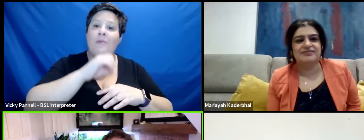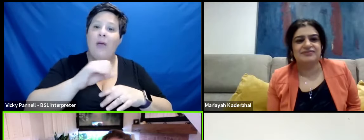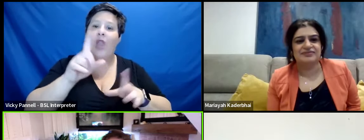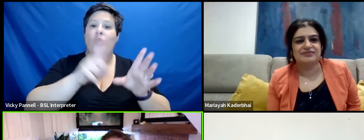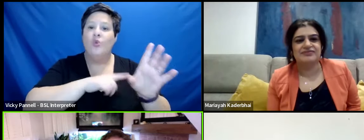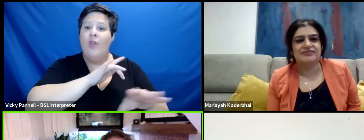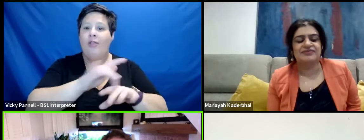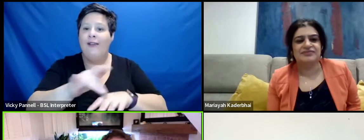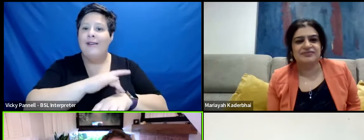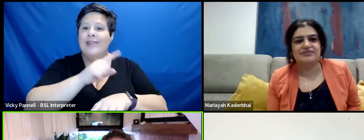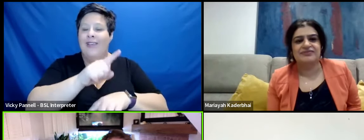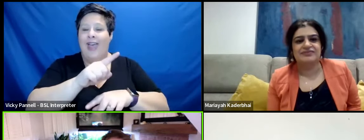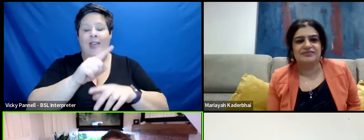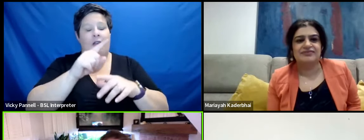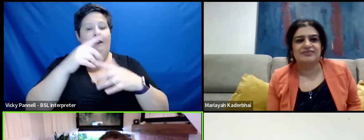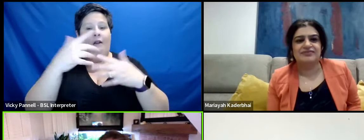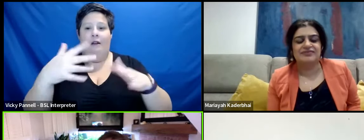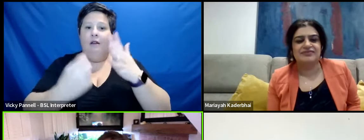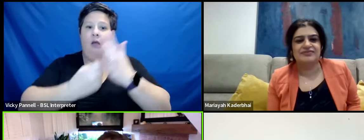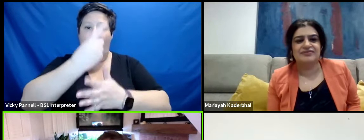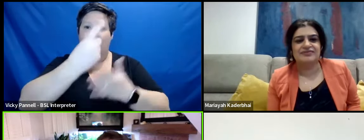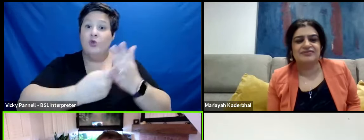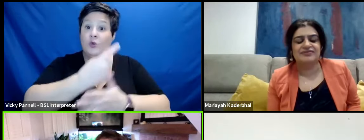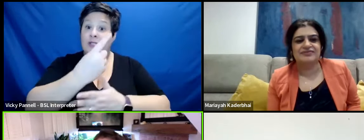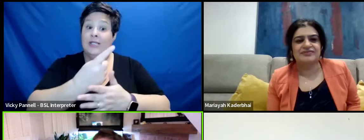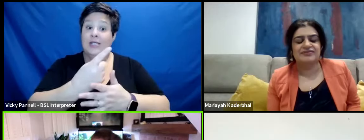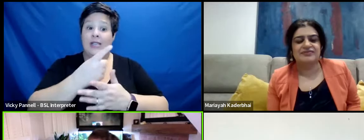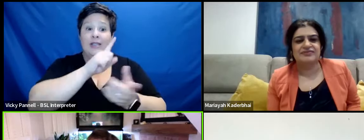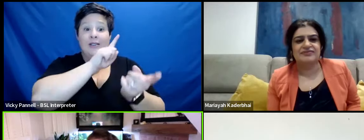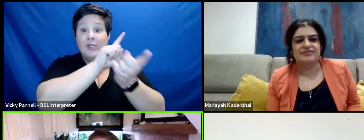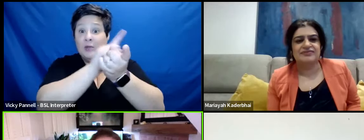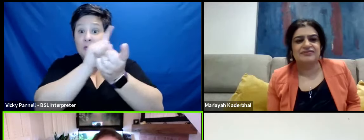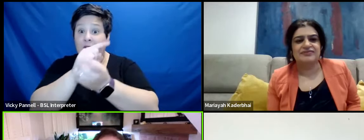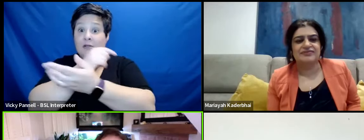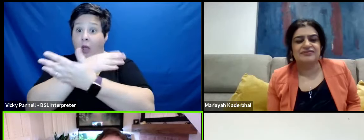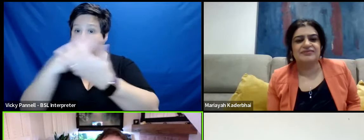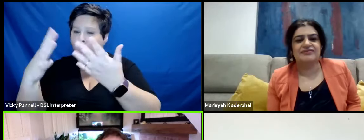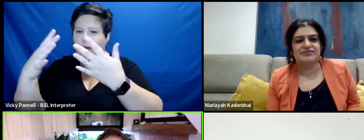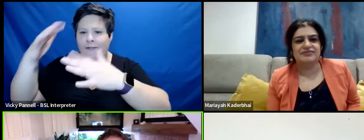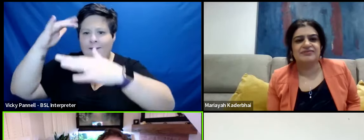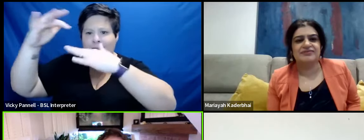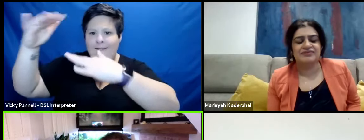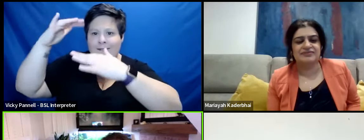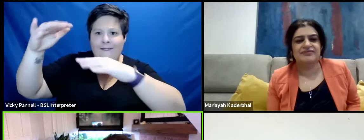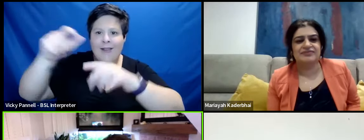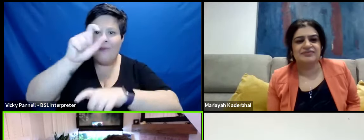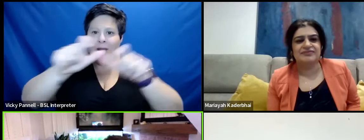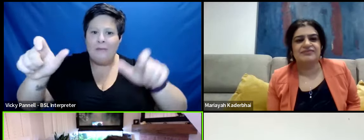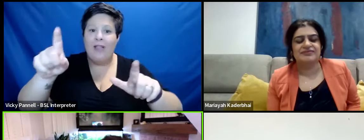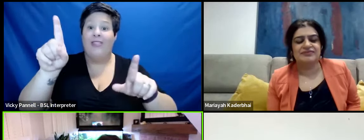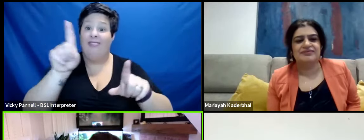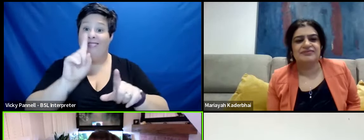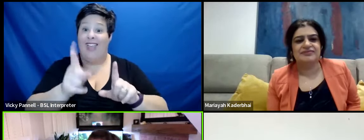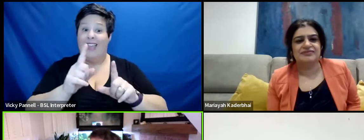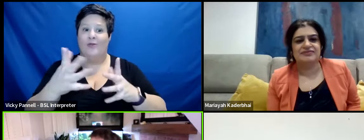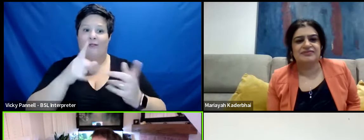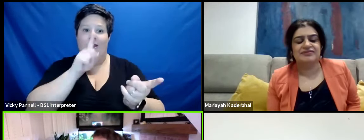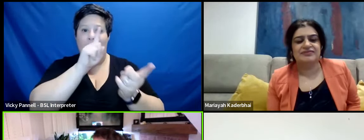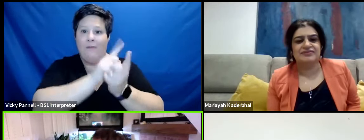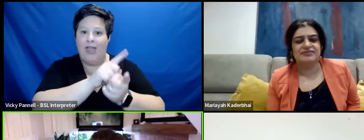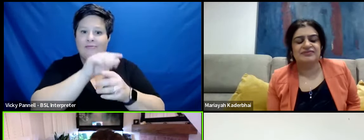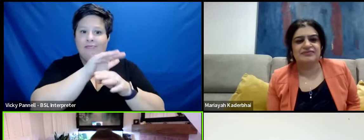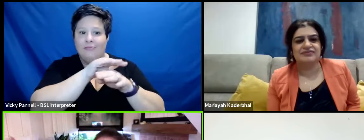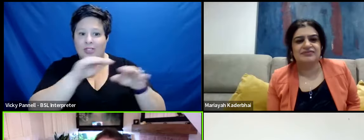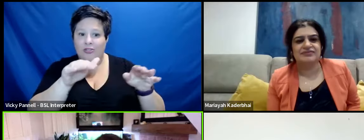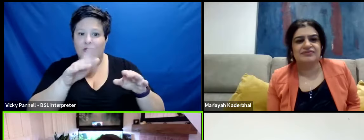for me that was a wonderful opportunity and to meet lots of like-minded people do you know what I mean that was where I got to meet kids